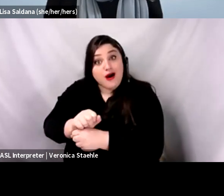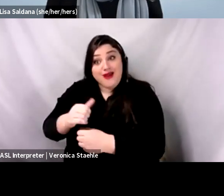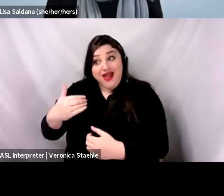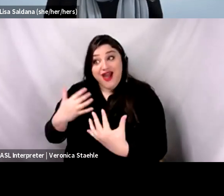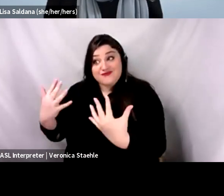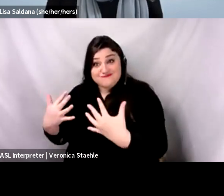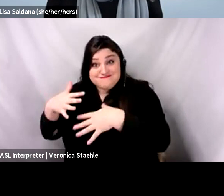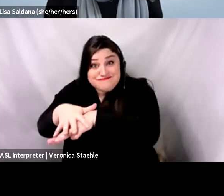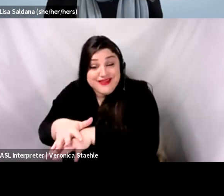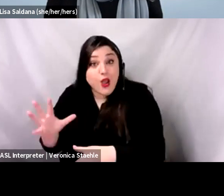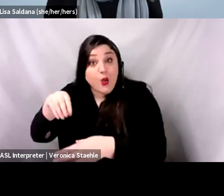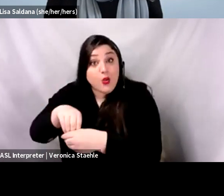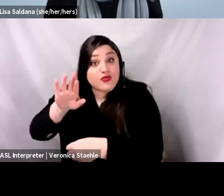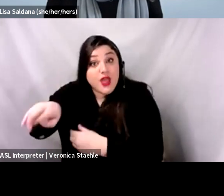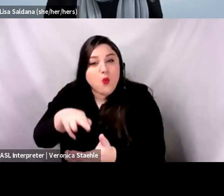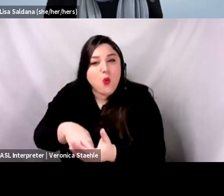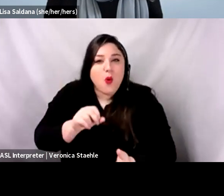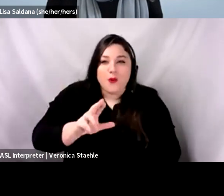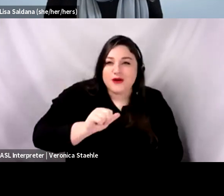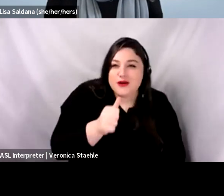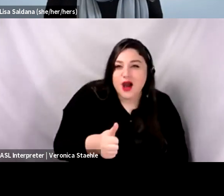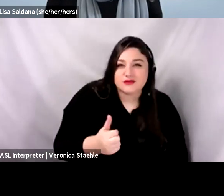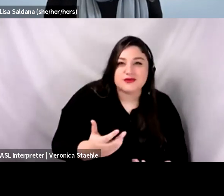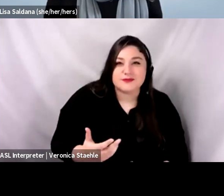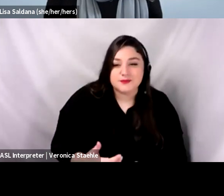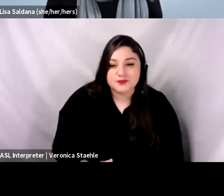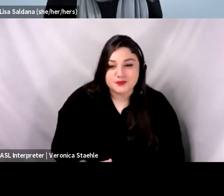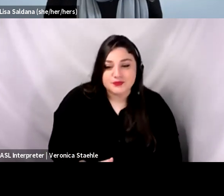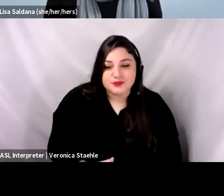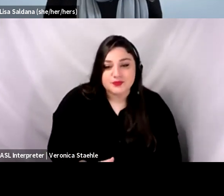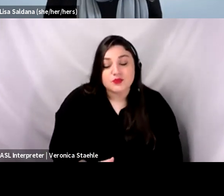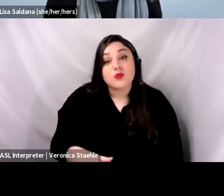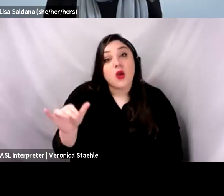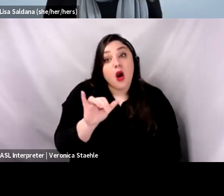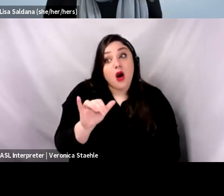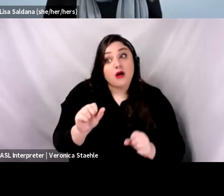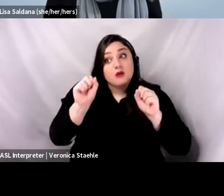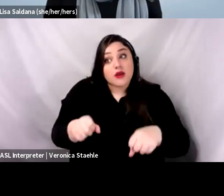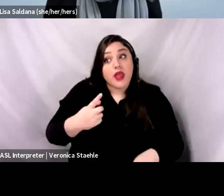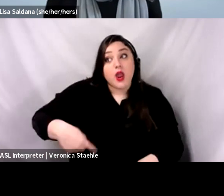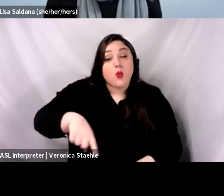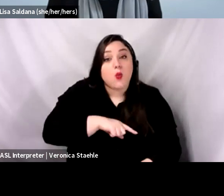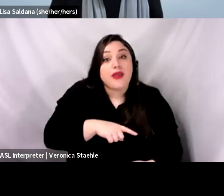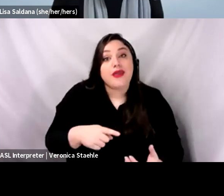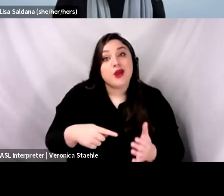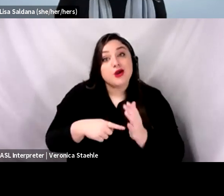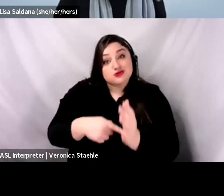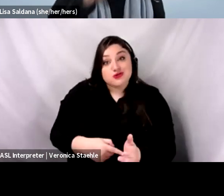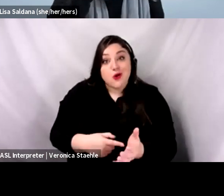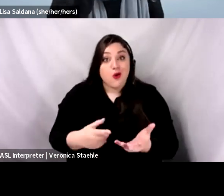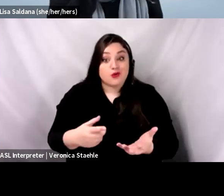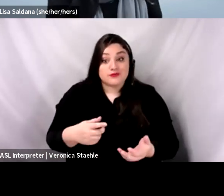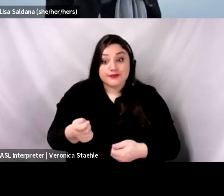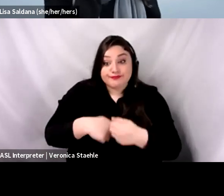And then this idea of, you know, can we turn over proof, uh, implementation and sustainment,